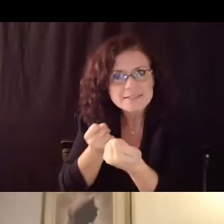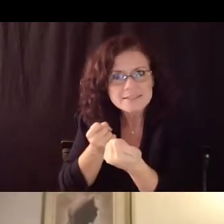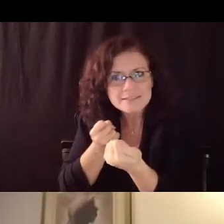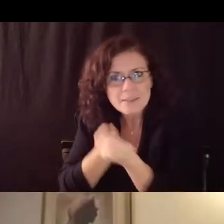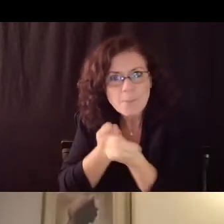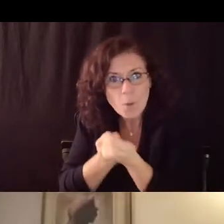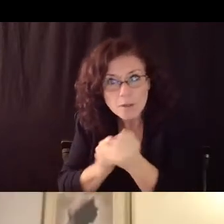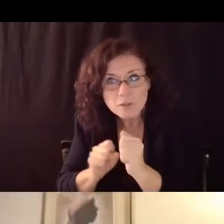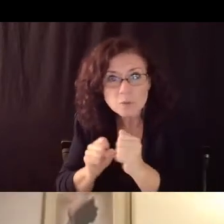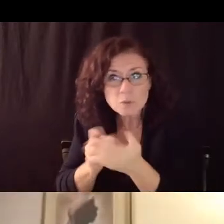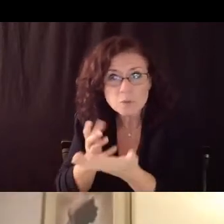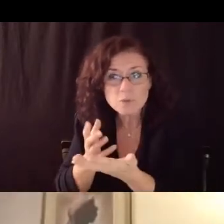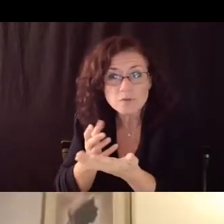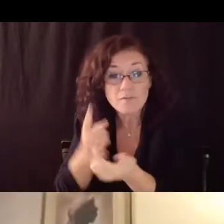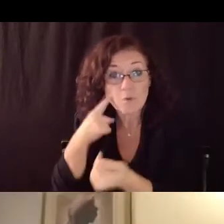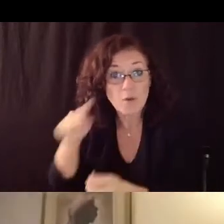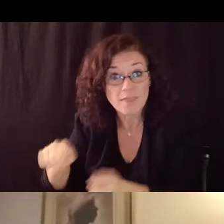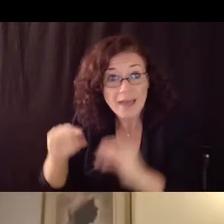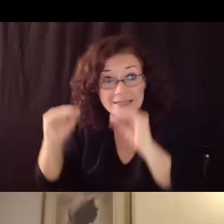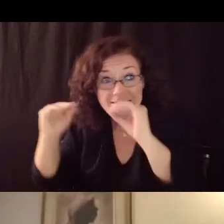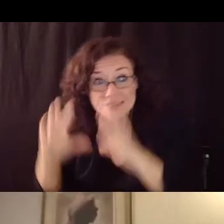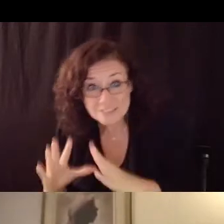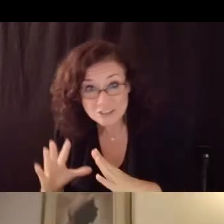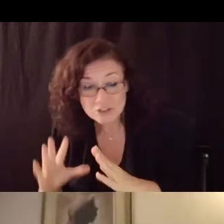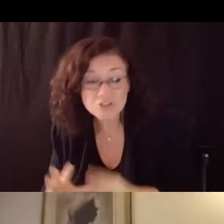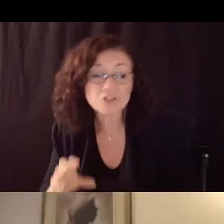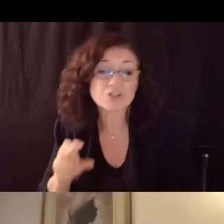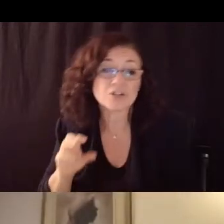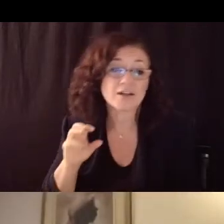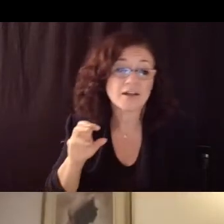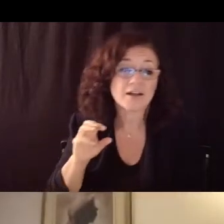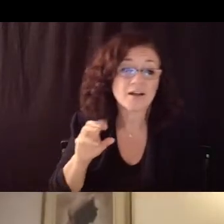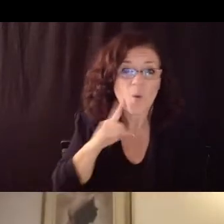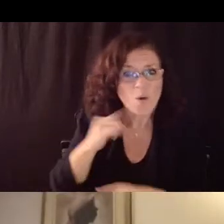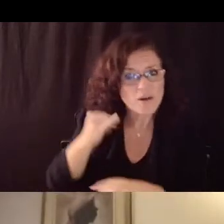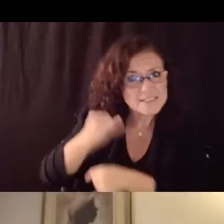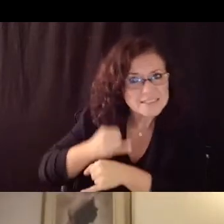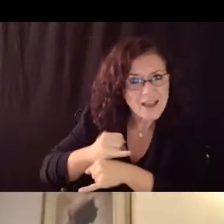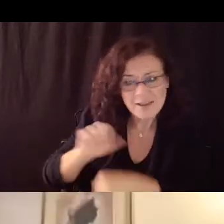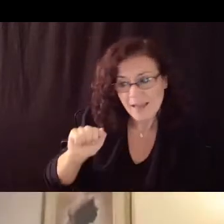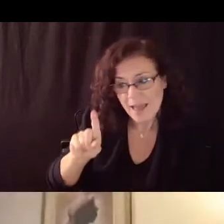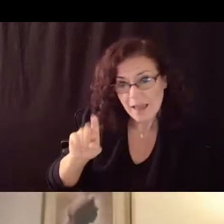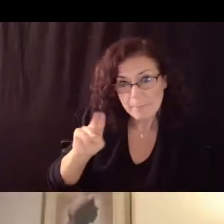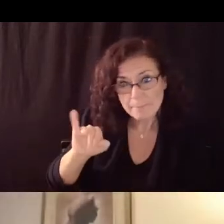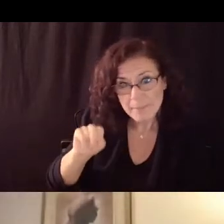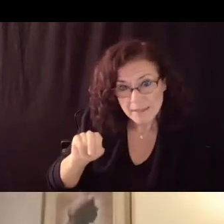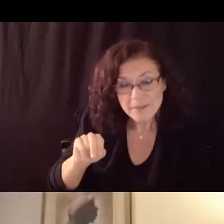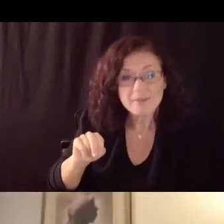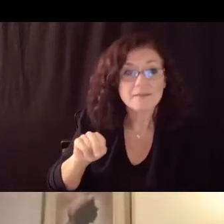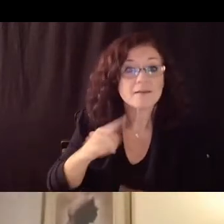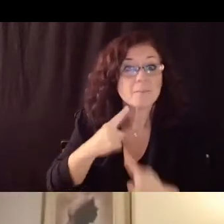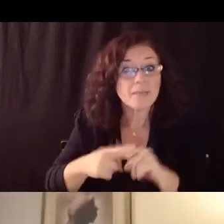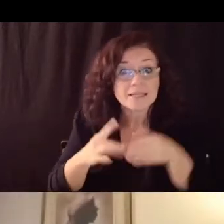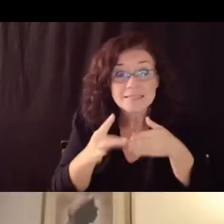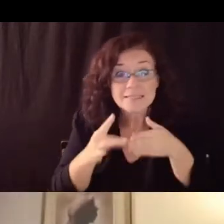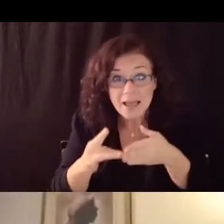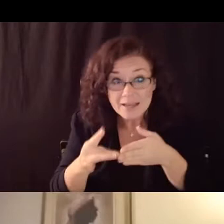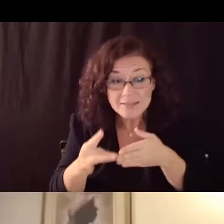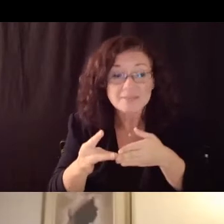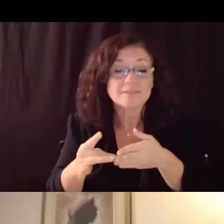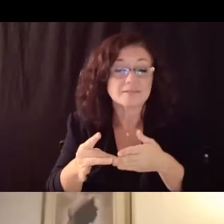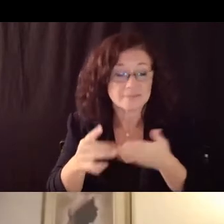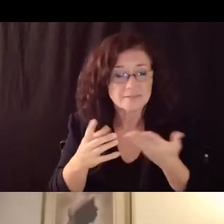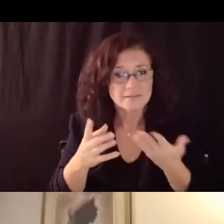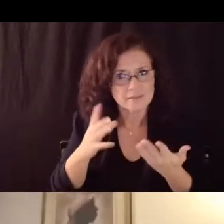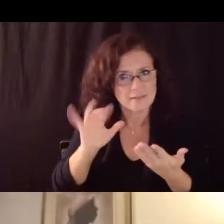classroom teacher from site administration based on guidance that we provide from the district office to help guide those conversations